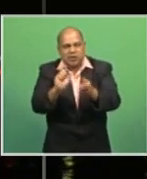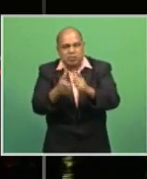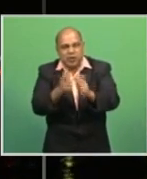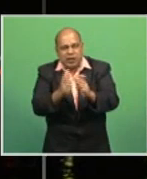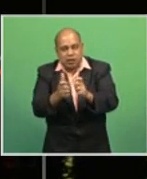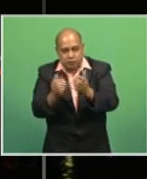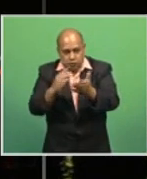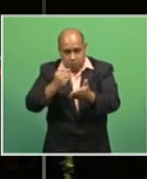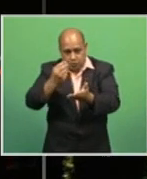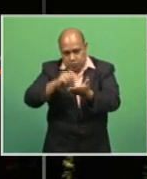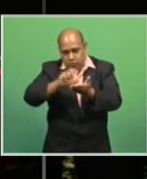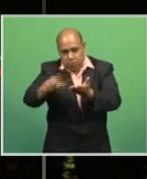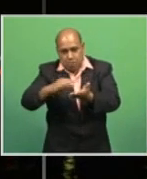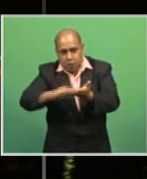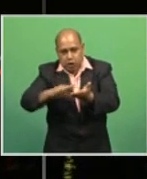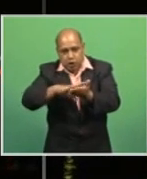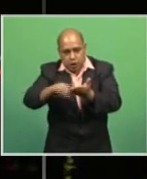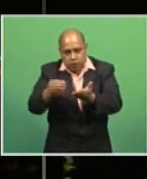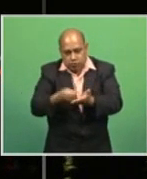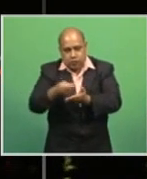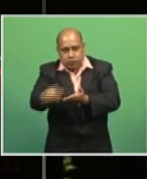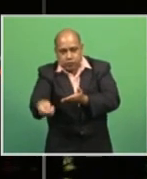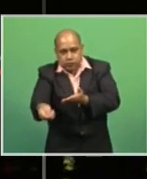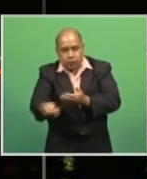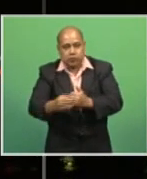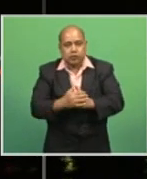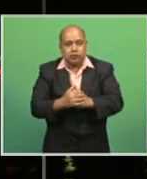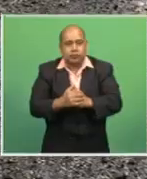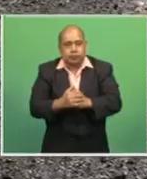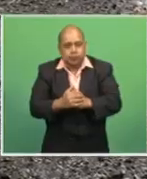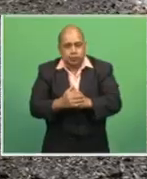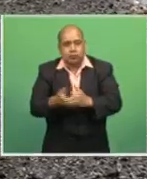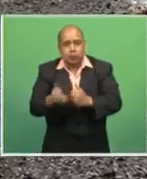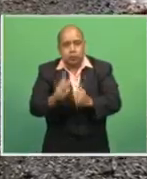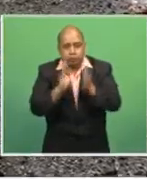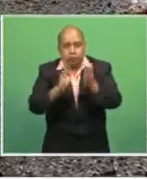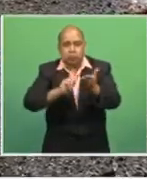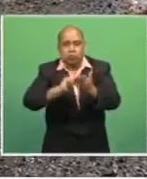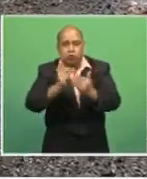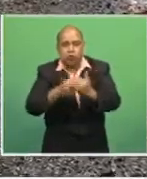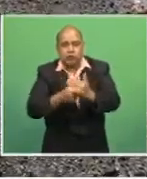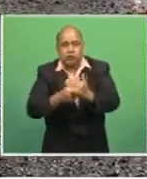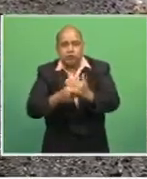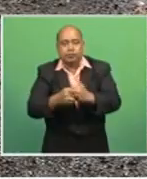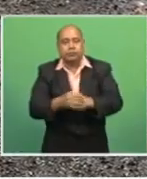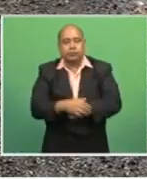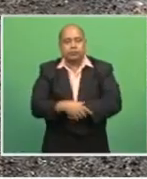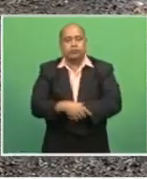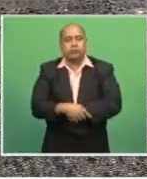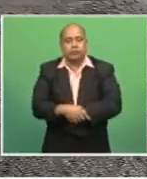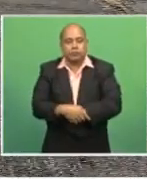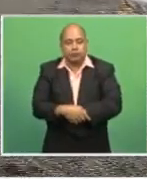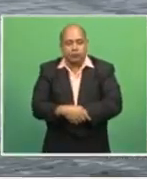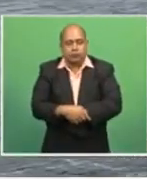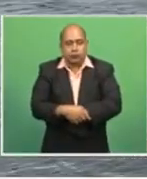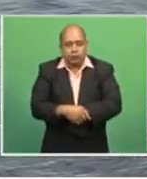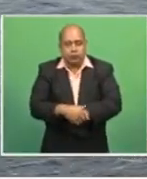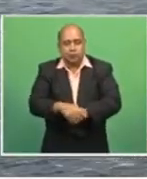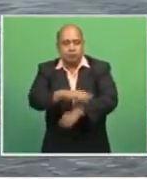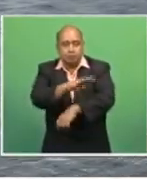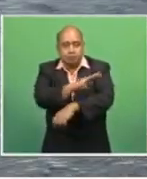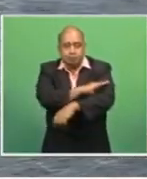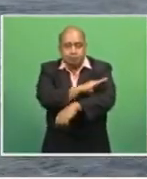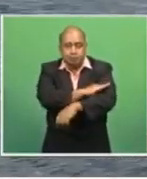under the Norway Pacific Ocean Climate Scholarship Project. Prime Minister Vuringian Baini Marama says the Pacific